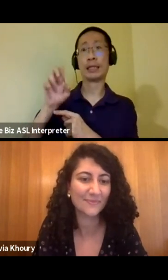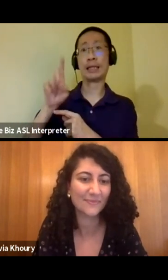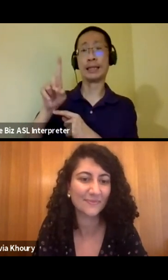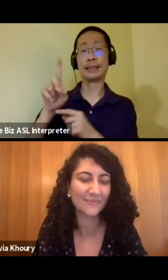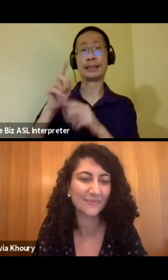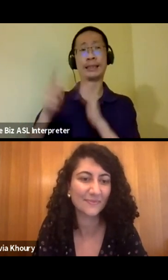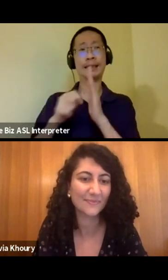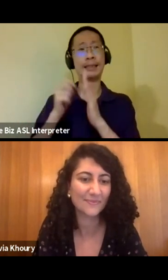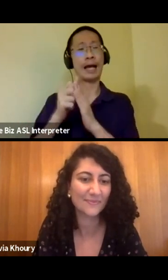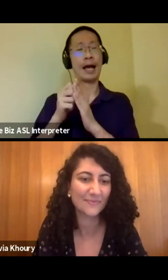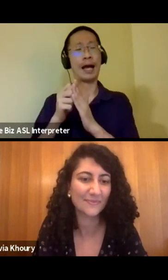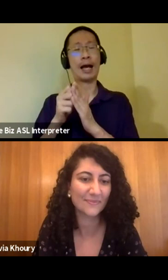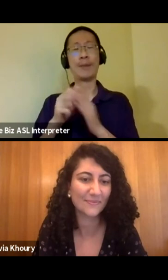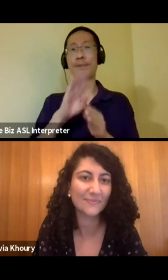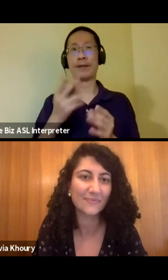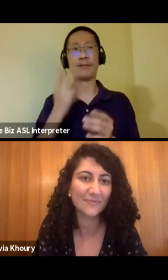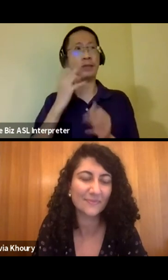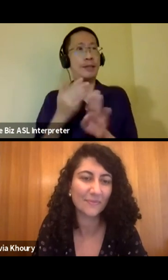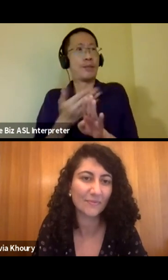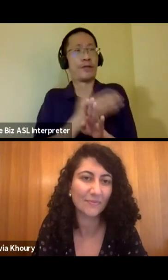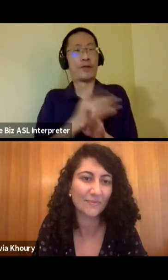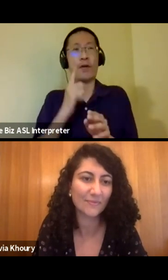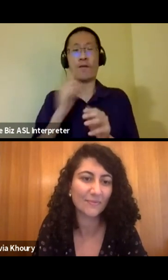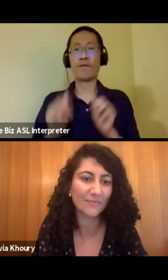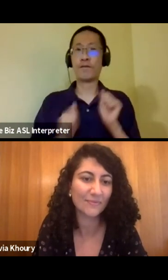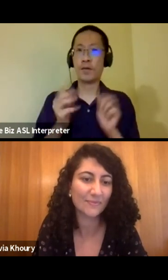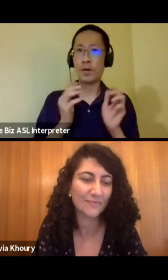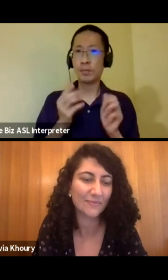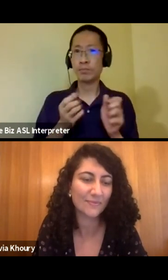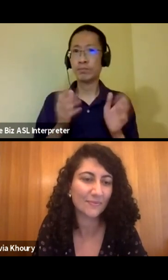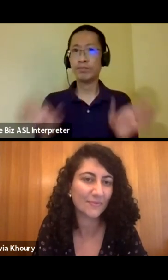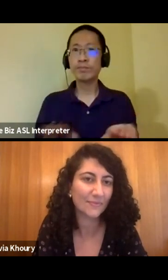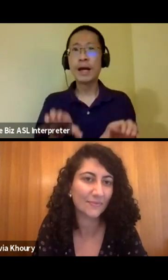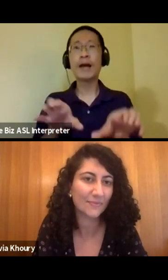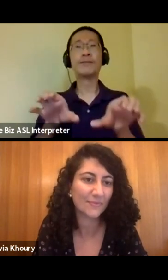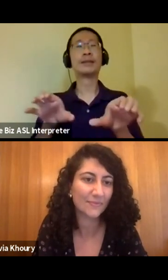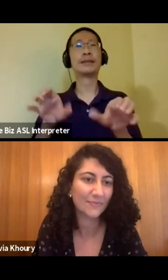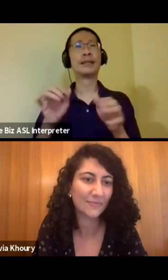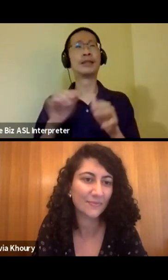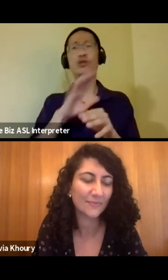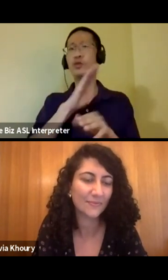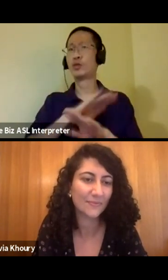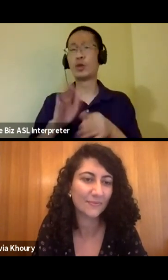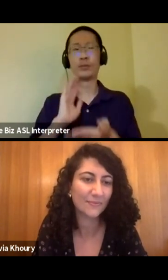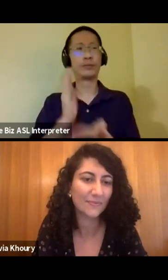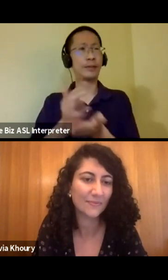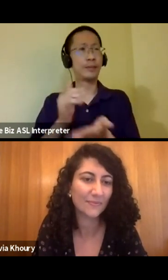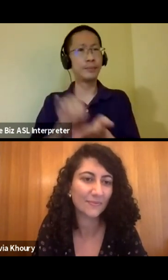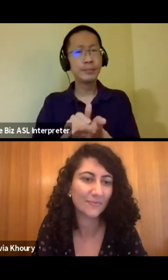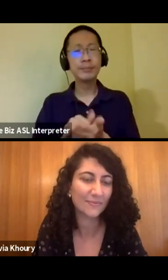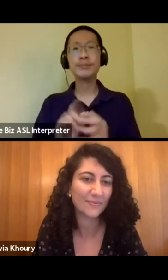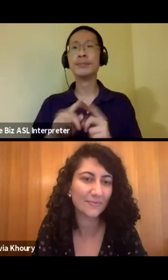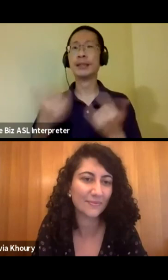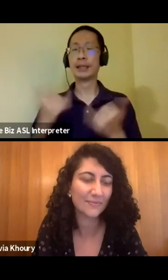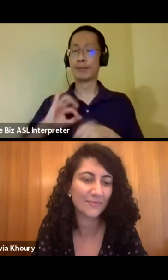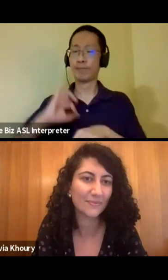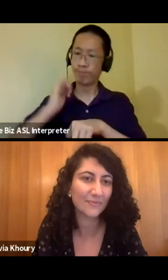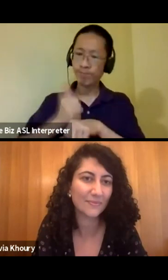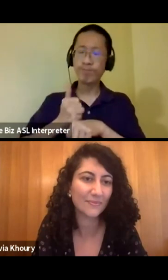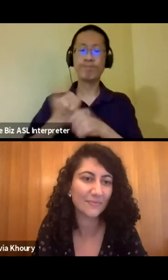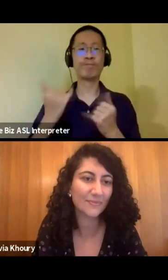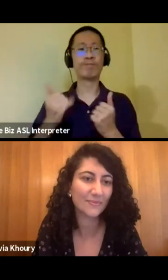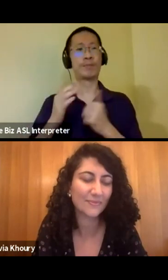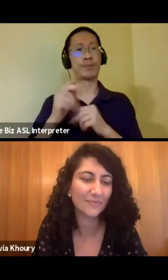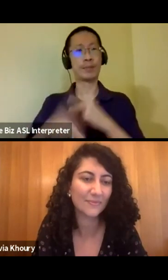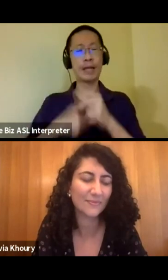for Afghanistan. Um, and let's never let that end, let that, you know, establish now that kind of